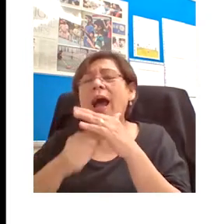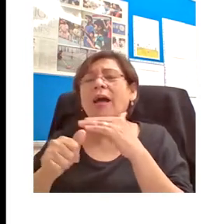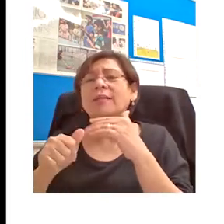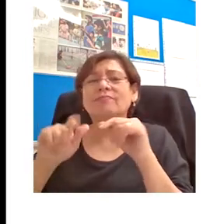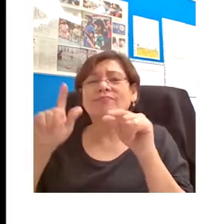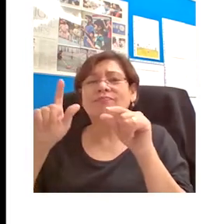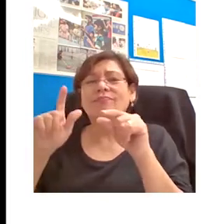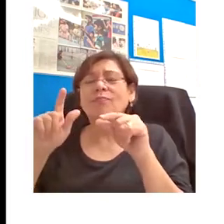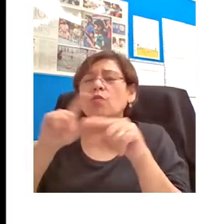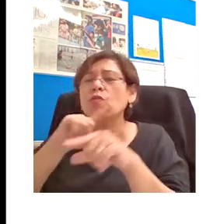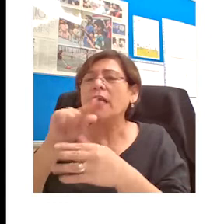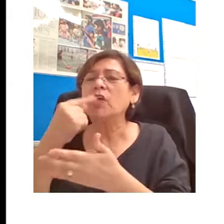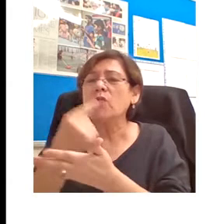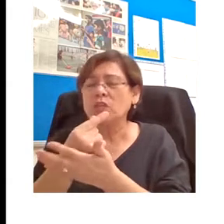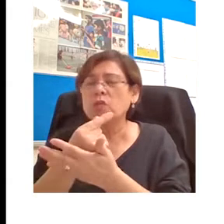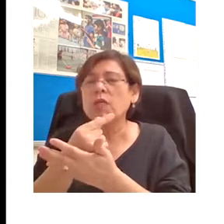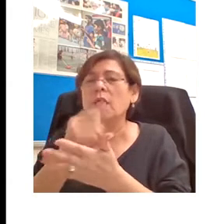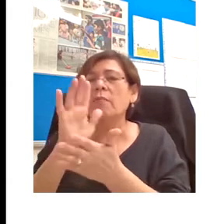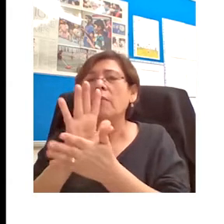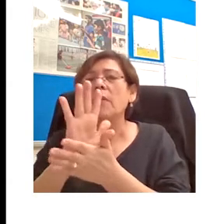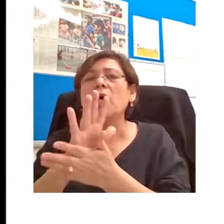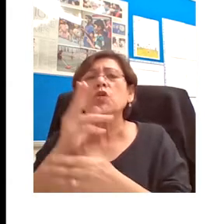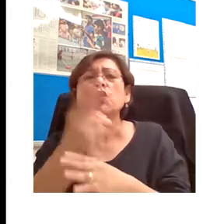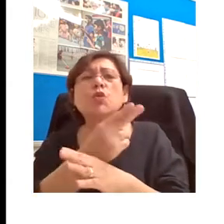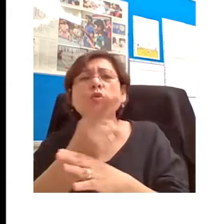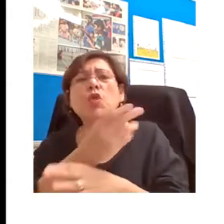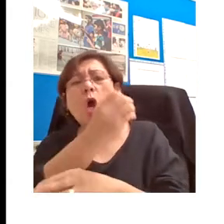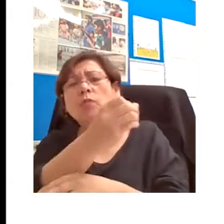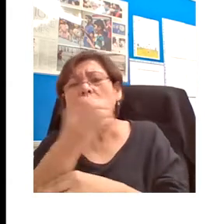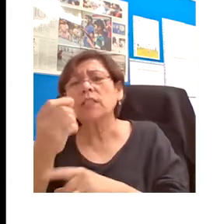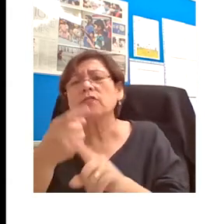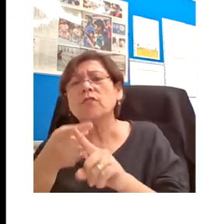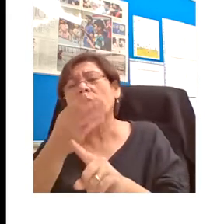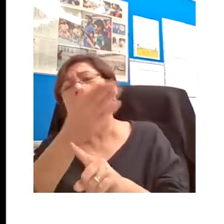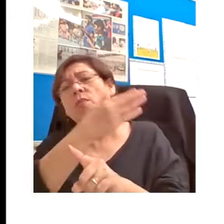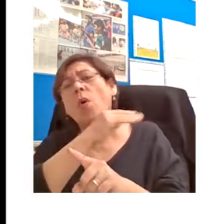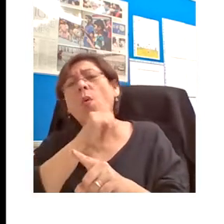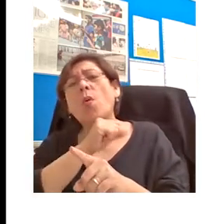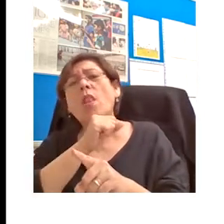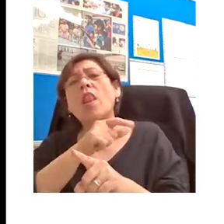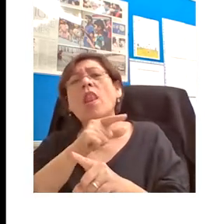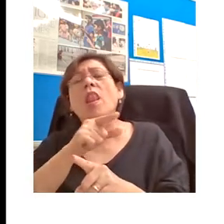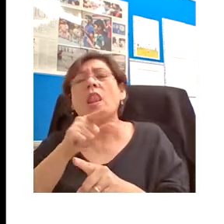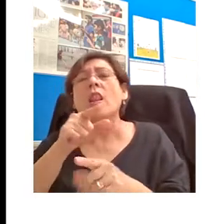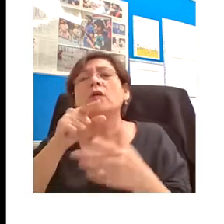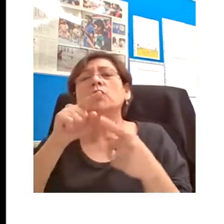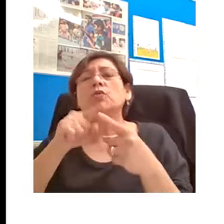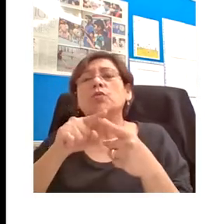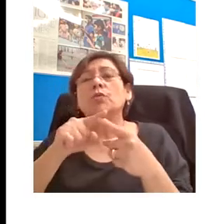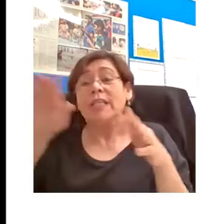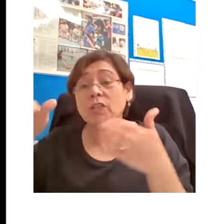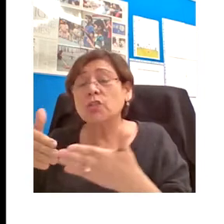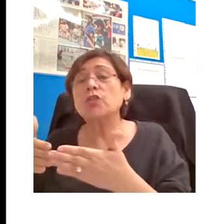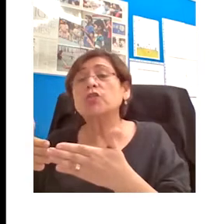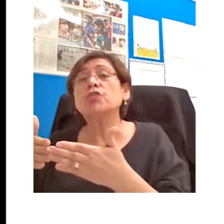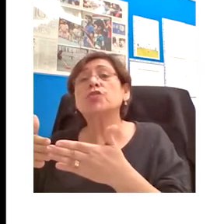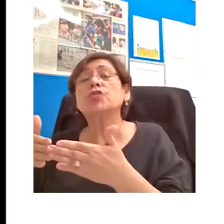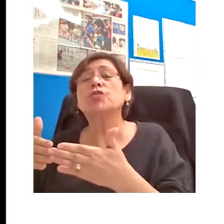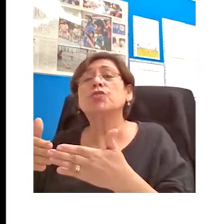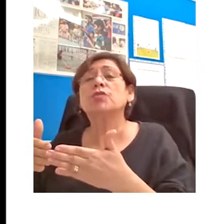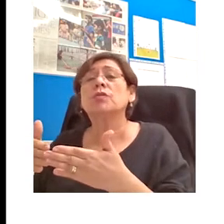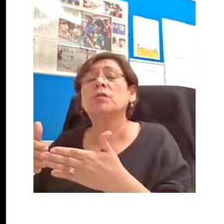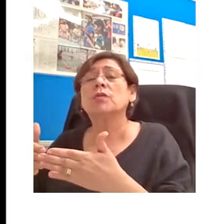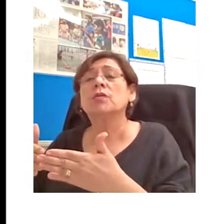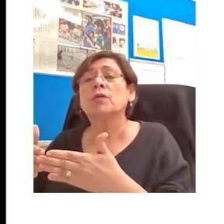using objects from the Ashmolean to introduce material culture into the study of